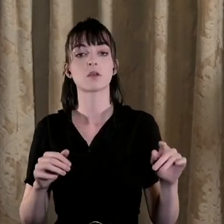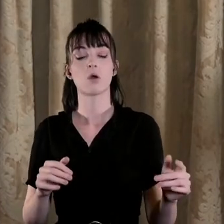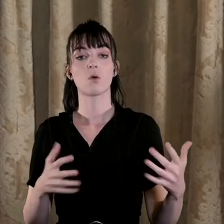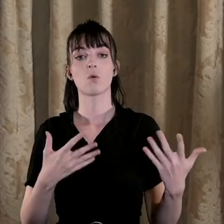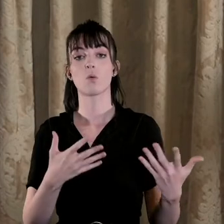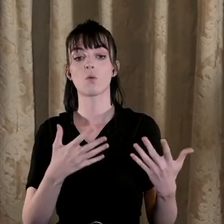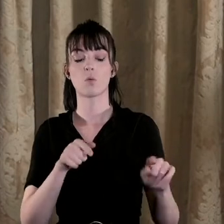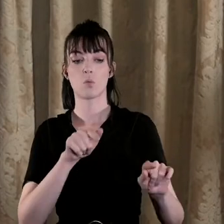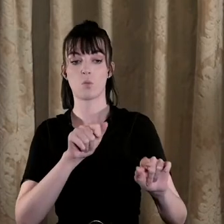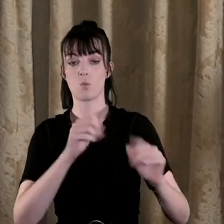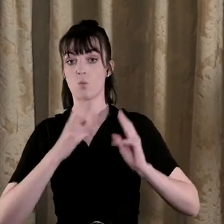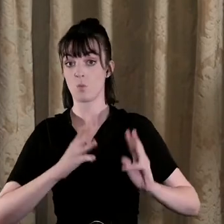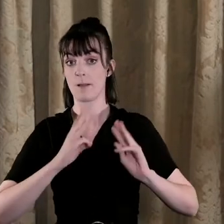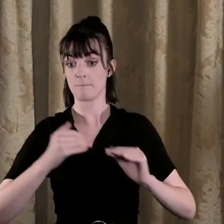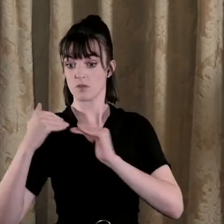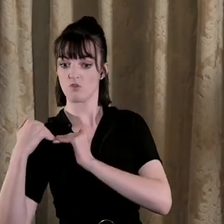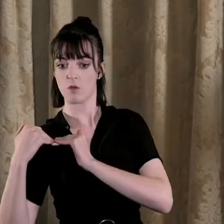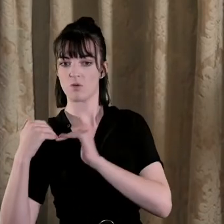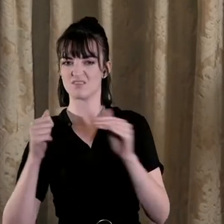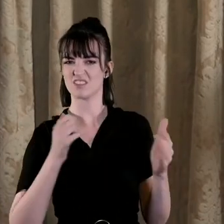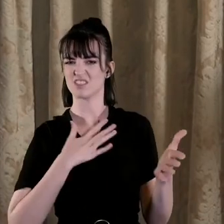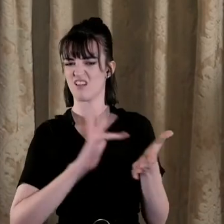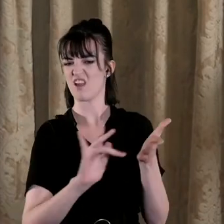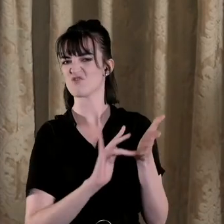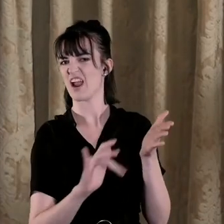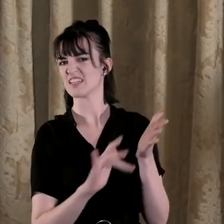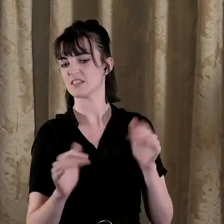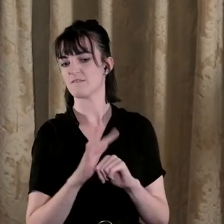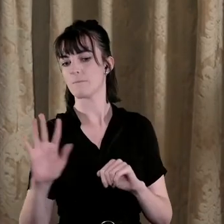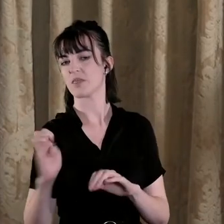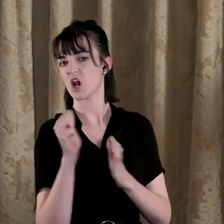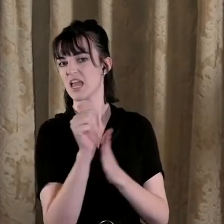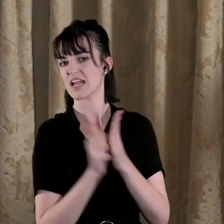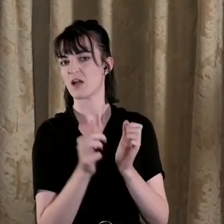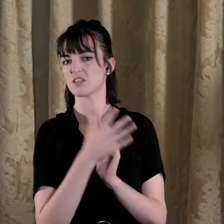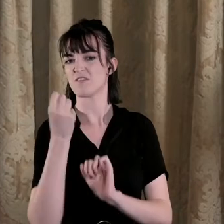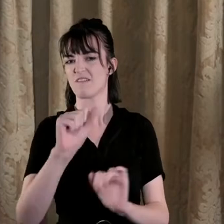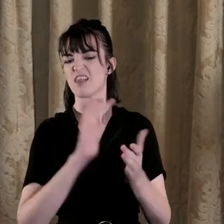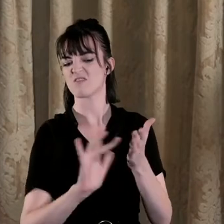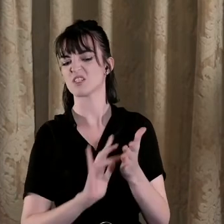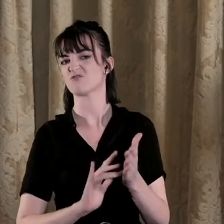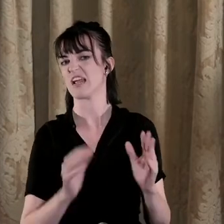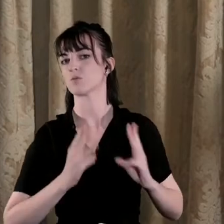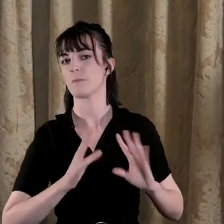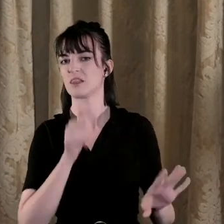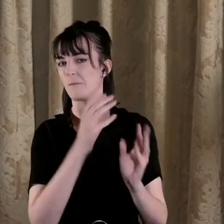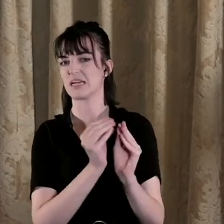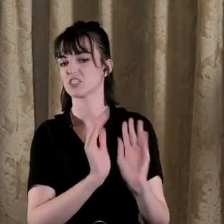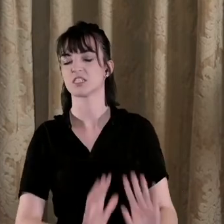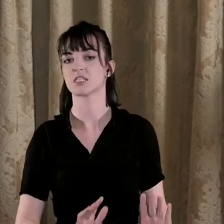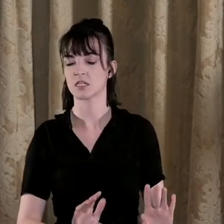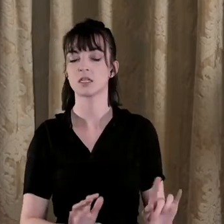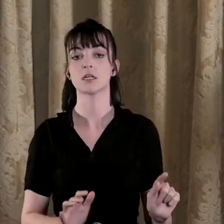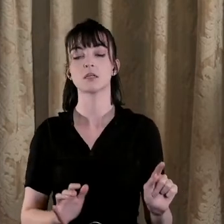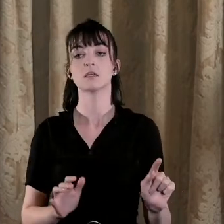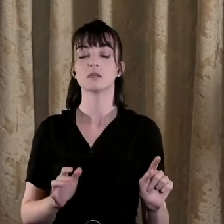their roles in terms of what they did is kind of erased from the early accounts of the revolutionary period that begin to be published and we get this very